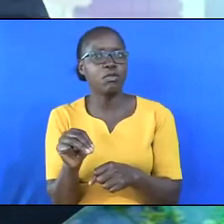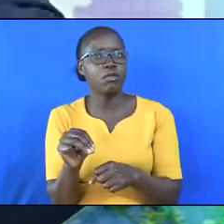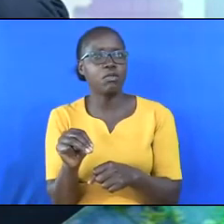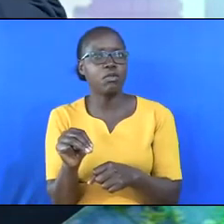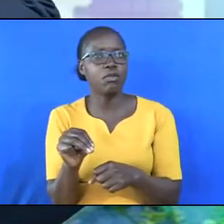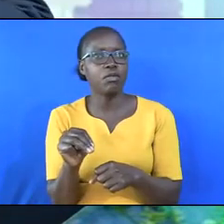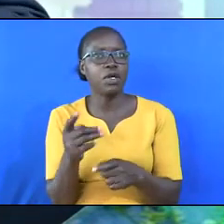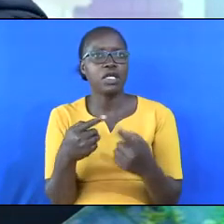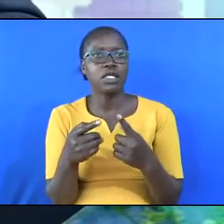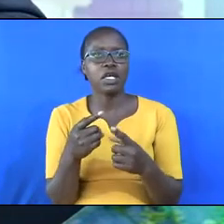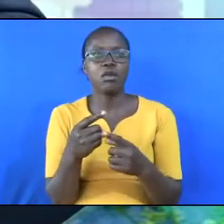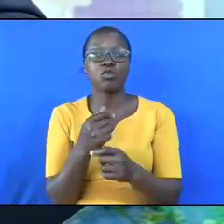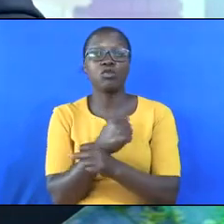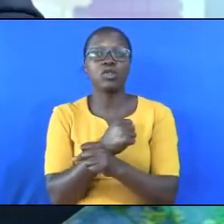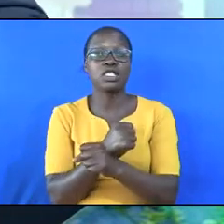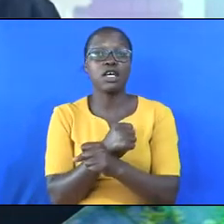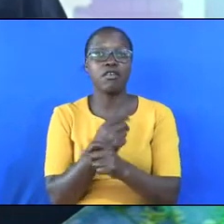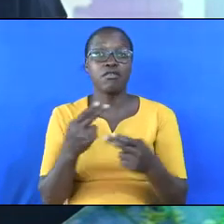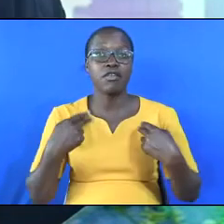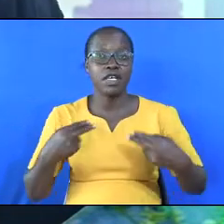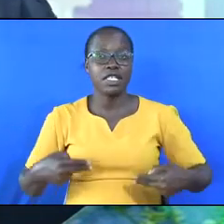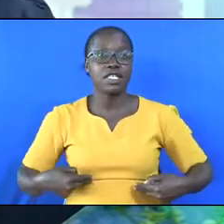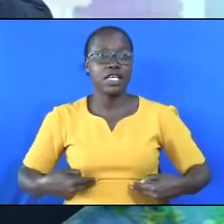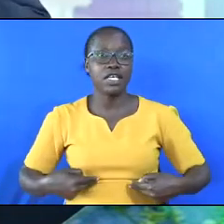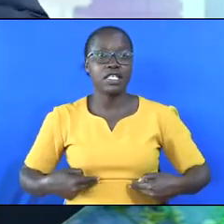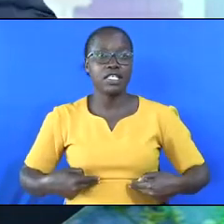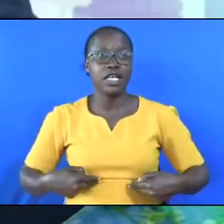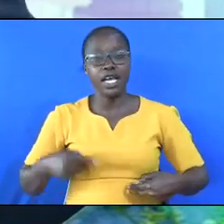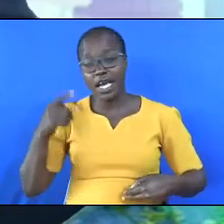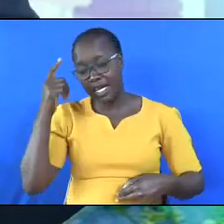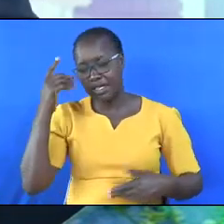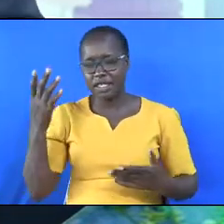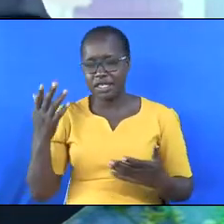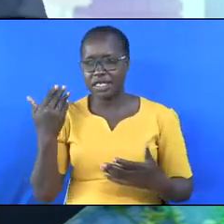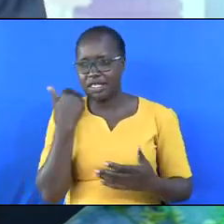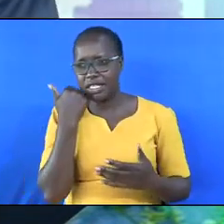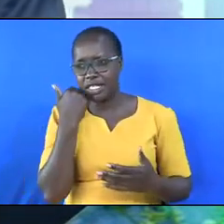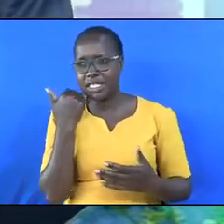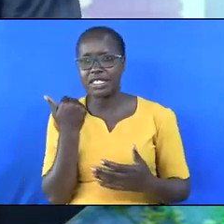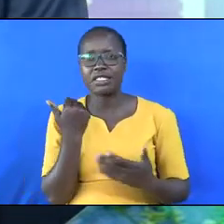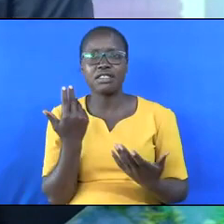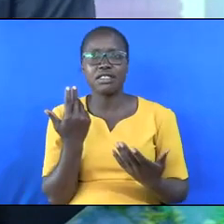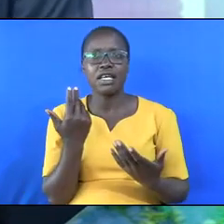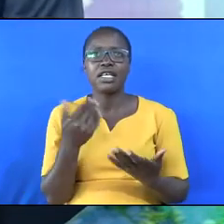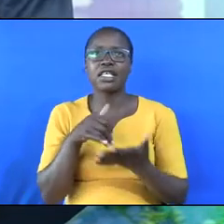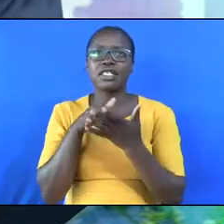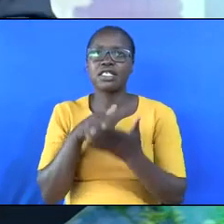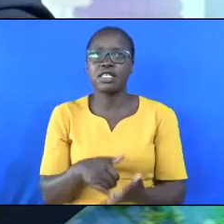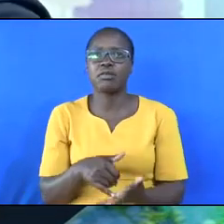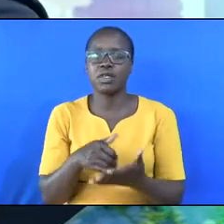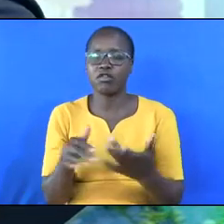to preserve their health until sickness and disease has already struck.